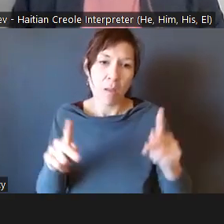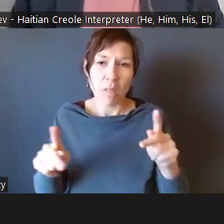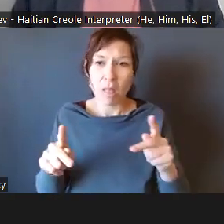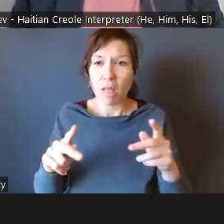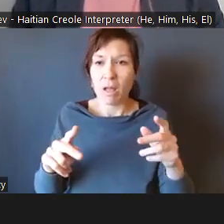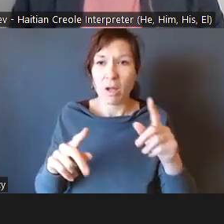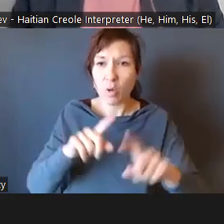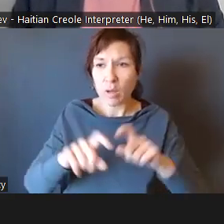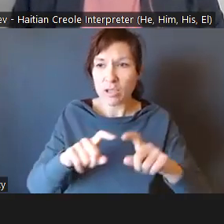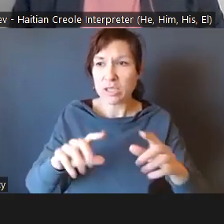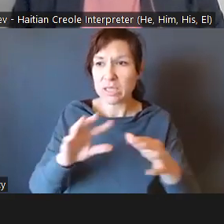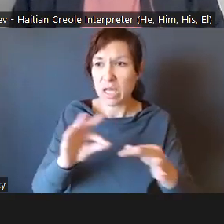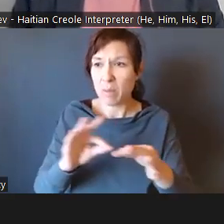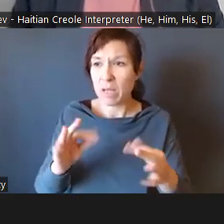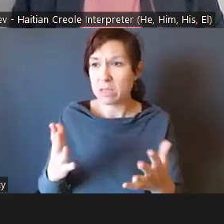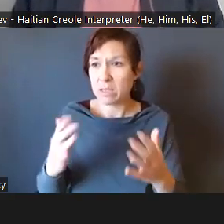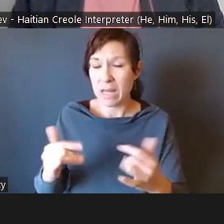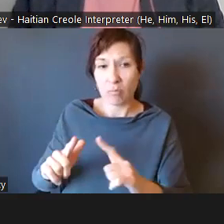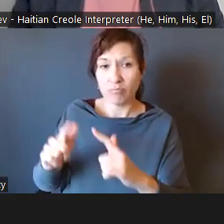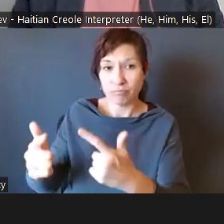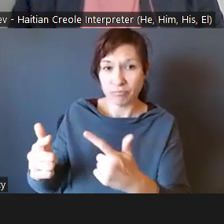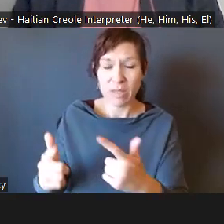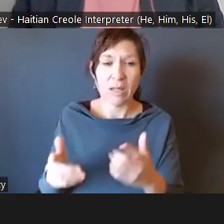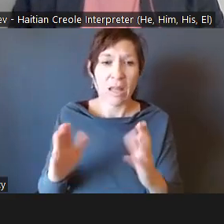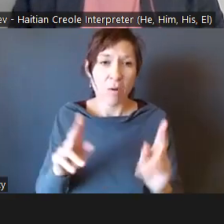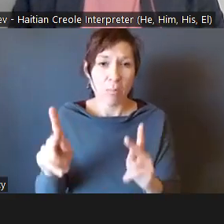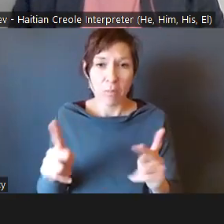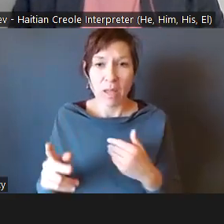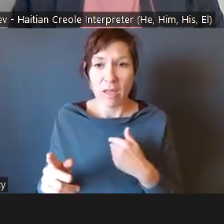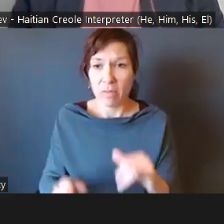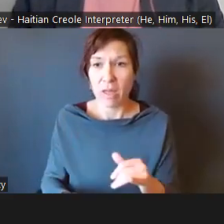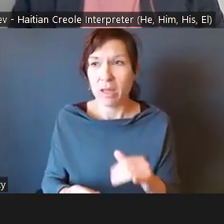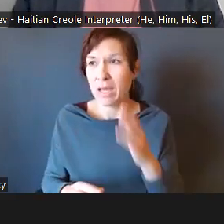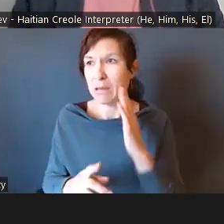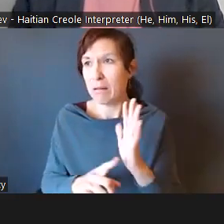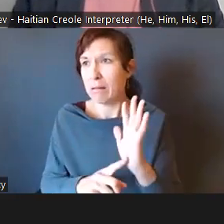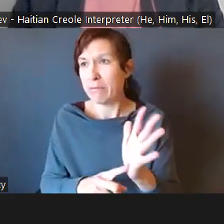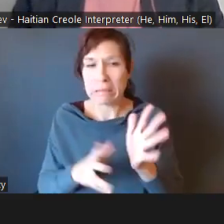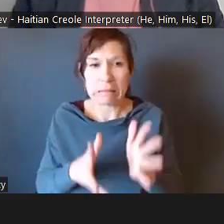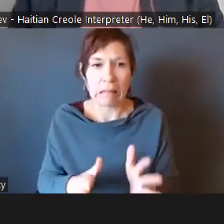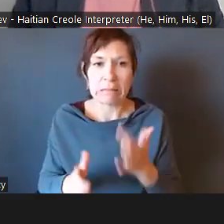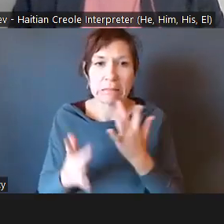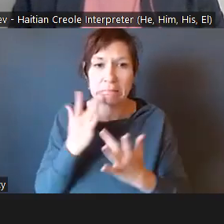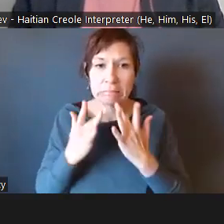questions and comments. Give folks a chance to do that, even with five minutes we have left.